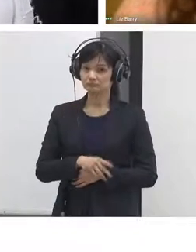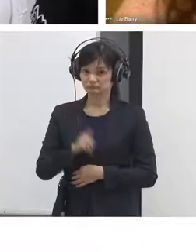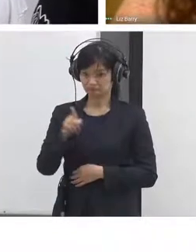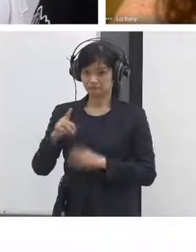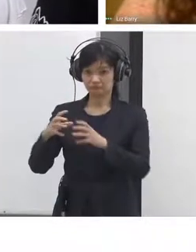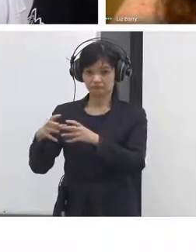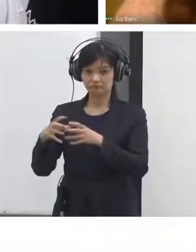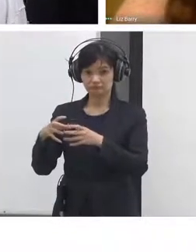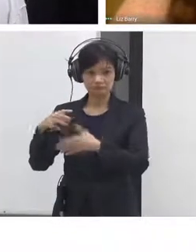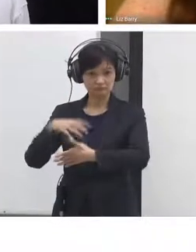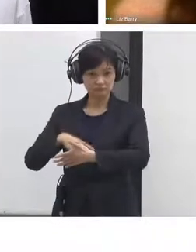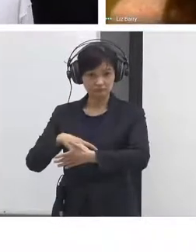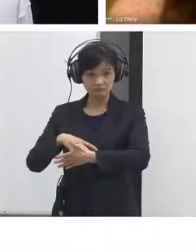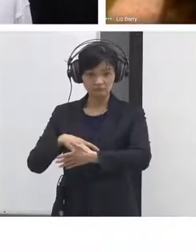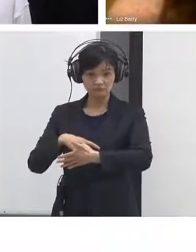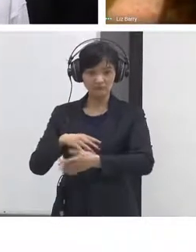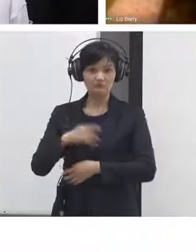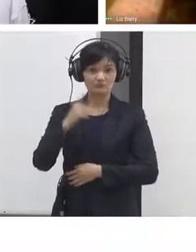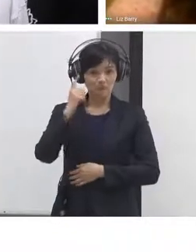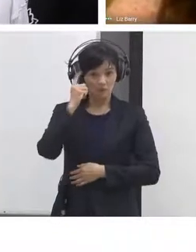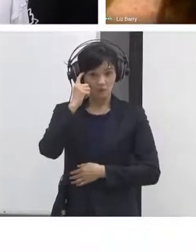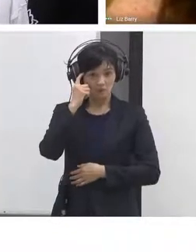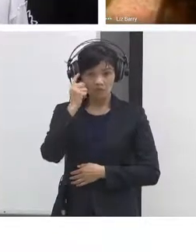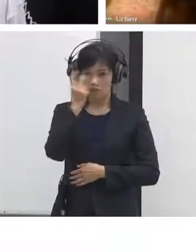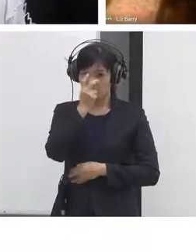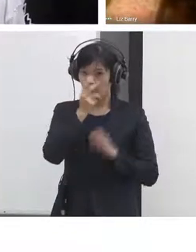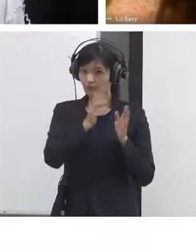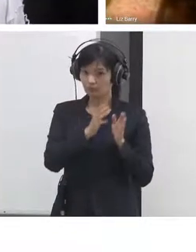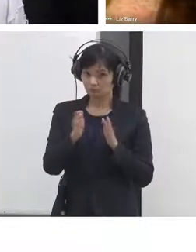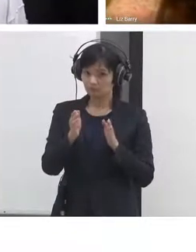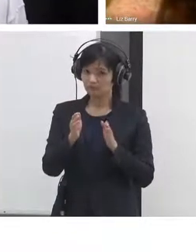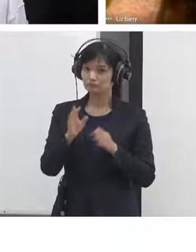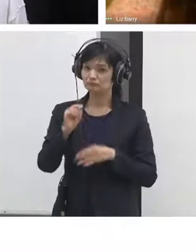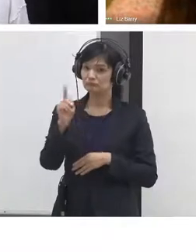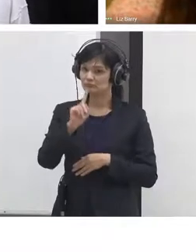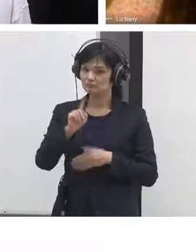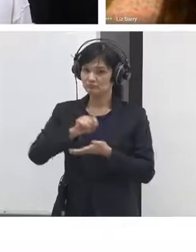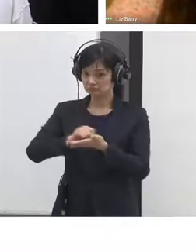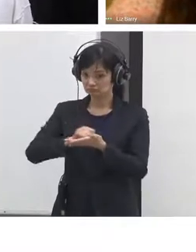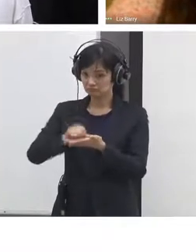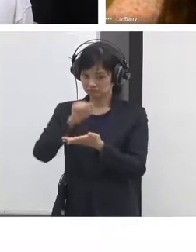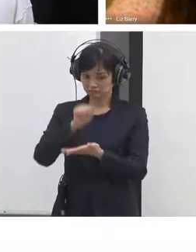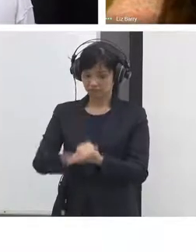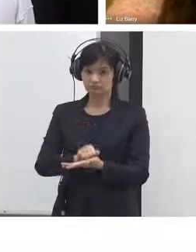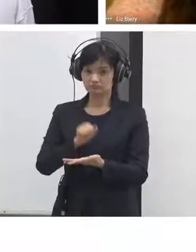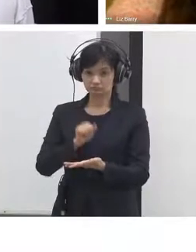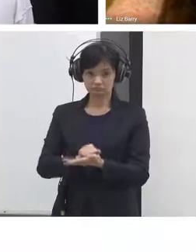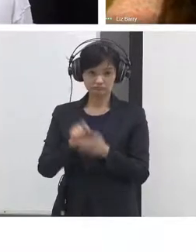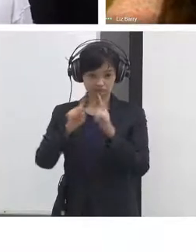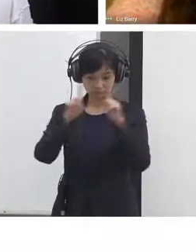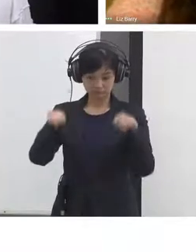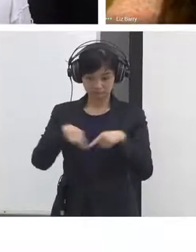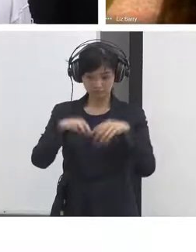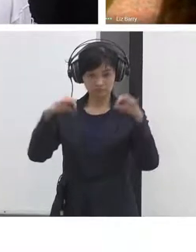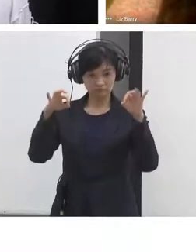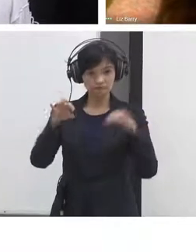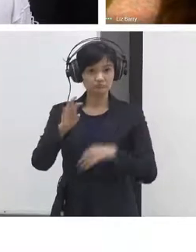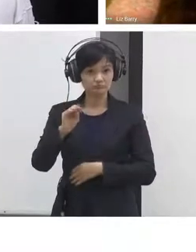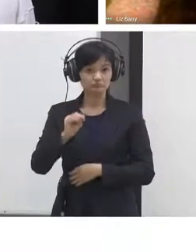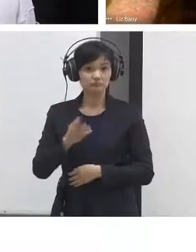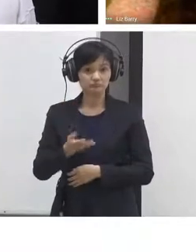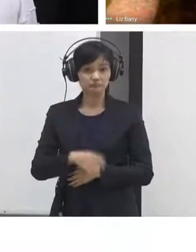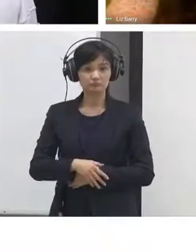actually as a decentralized community or polycentric community of God of Zero